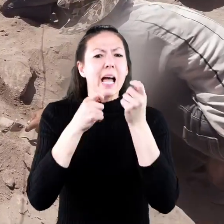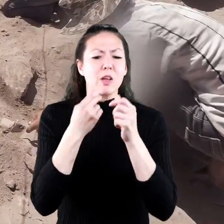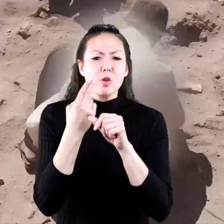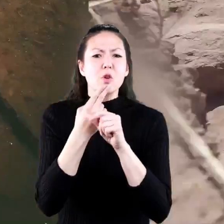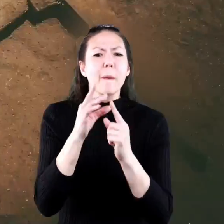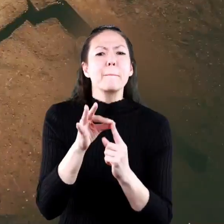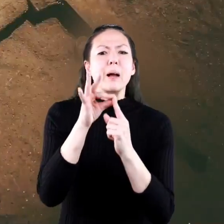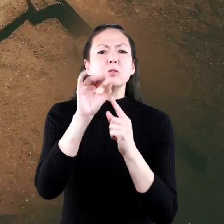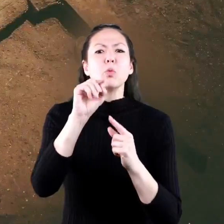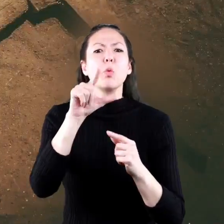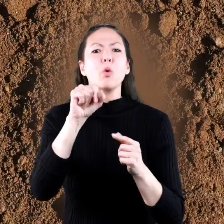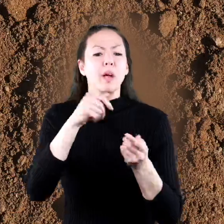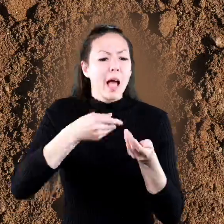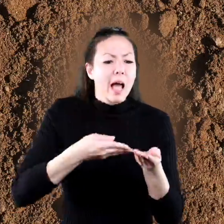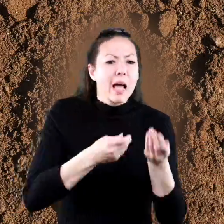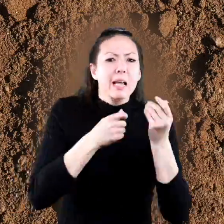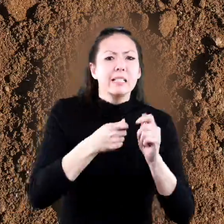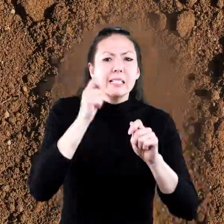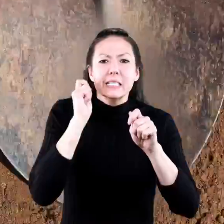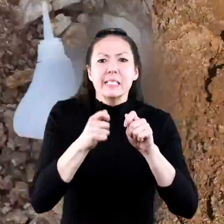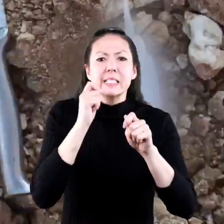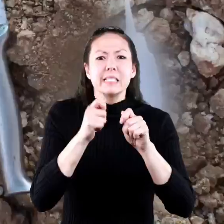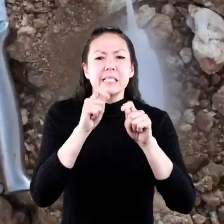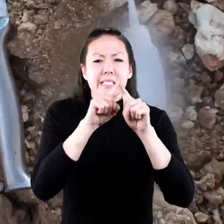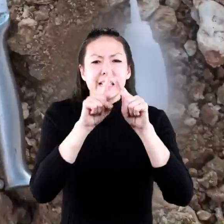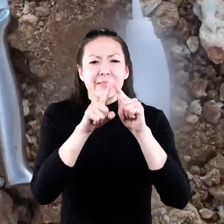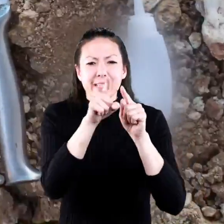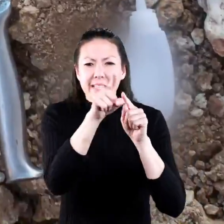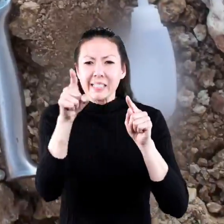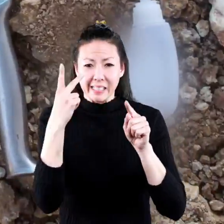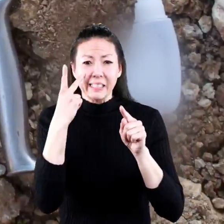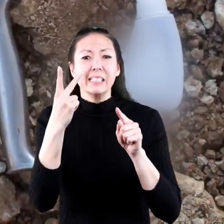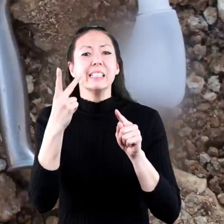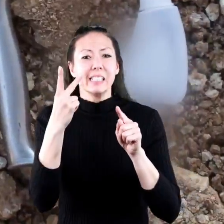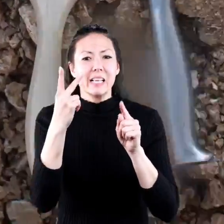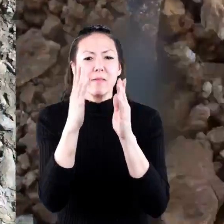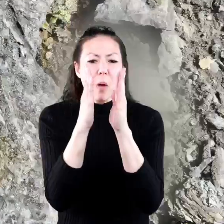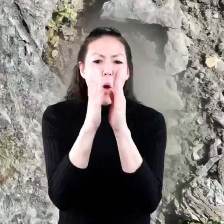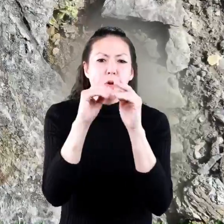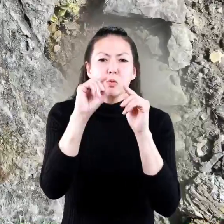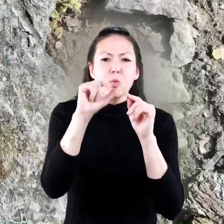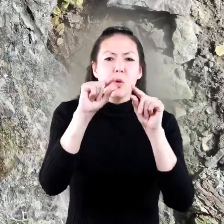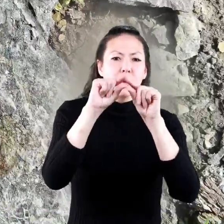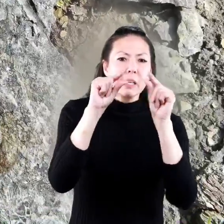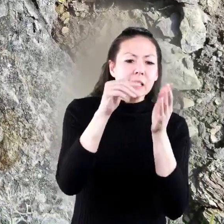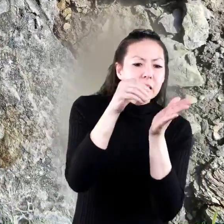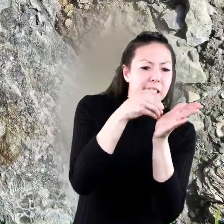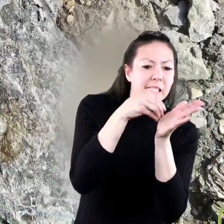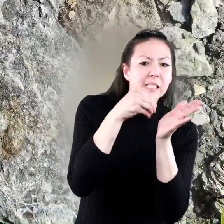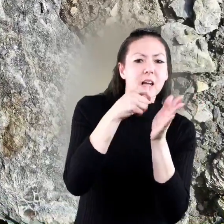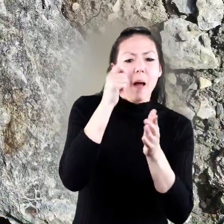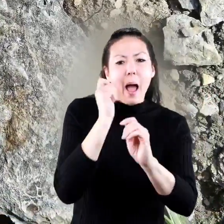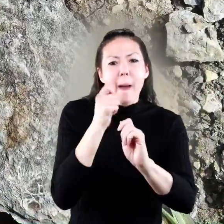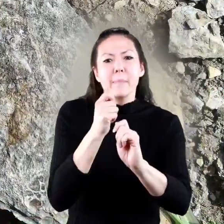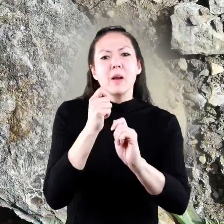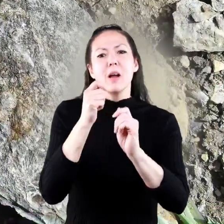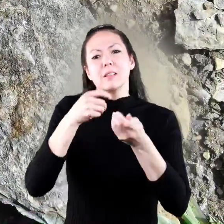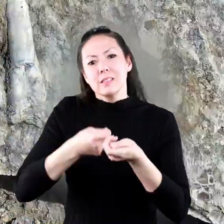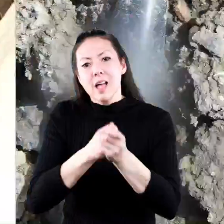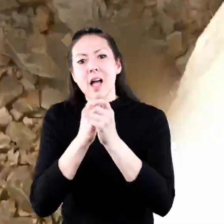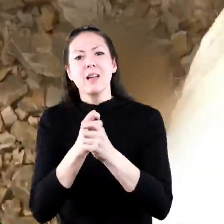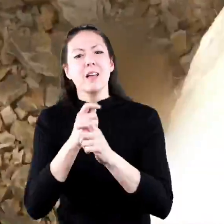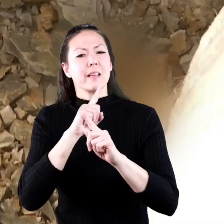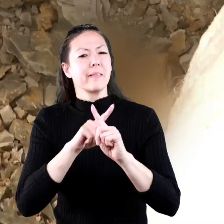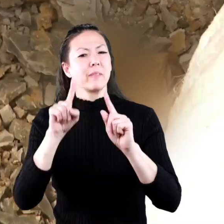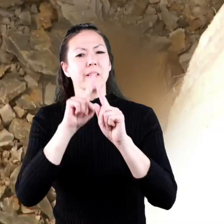digging with pick axes and shovels but as they get closer to the fossils they must use smaller tools like rock